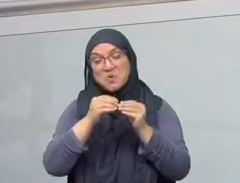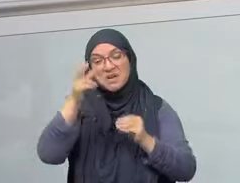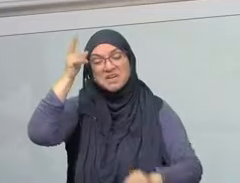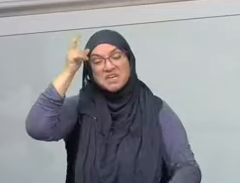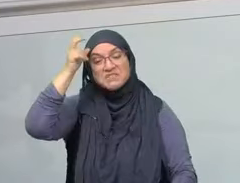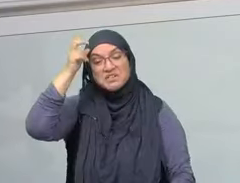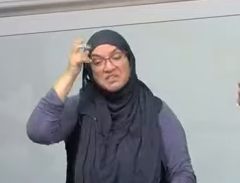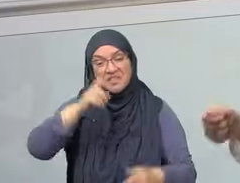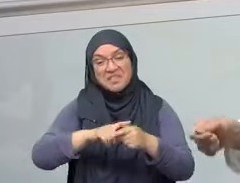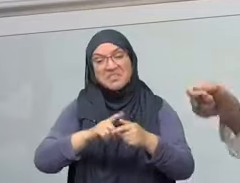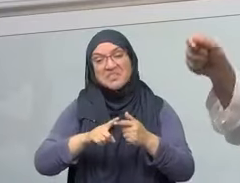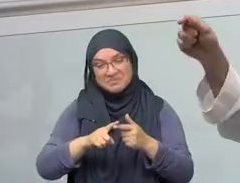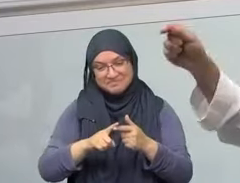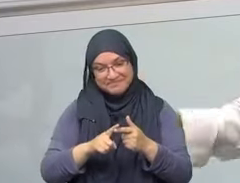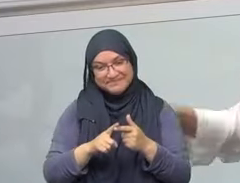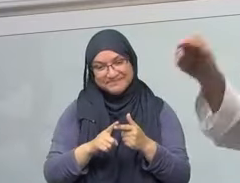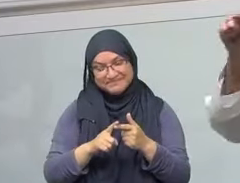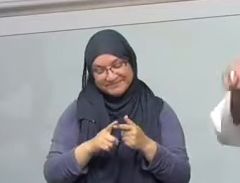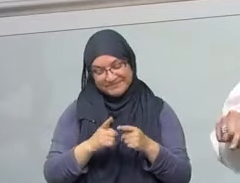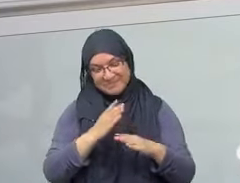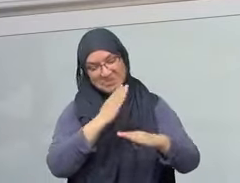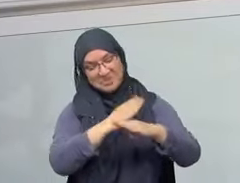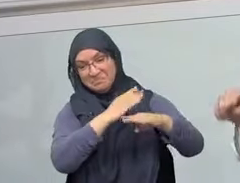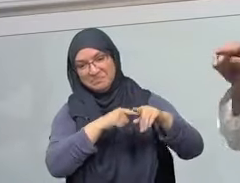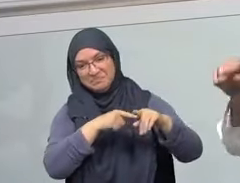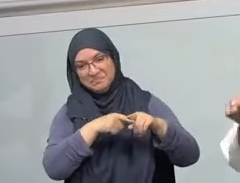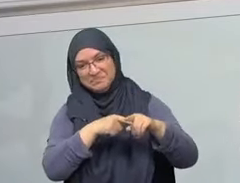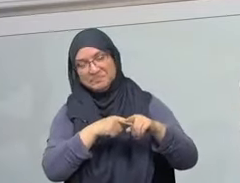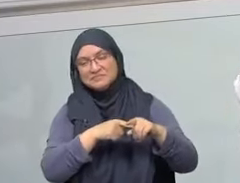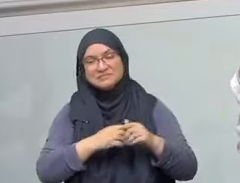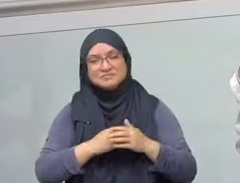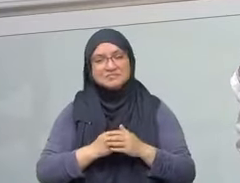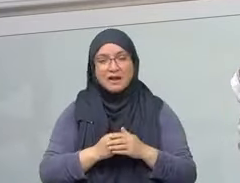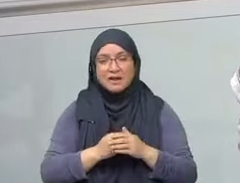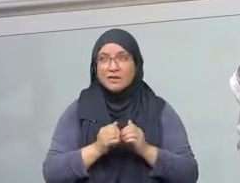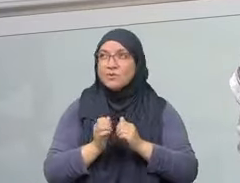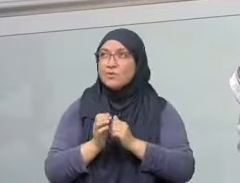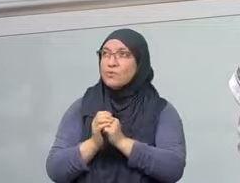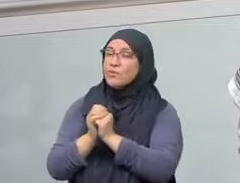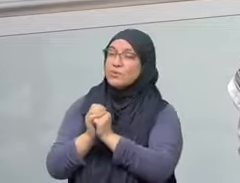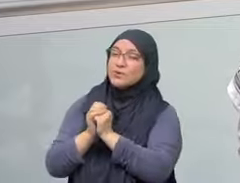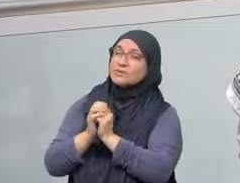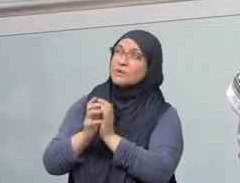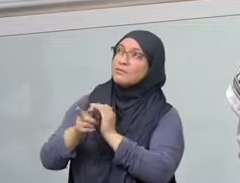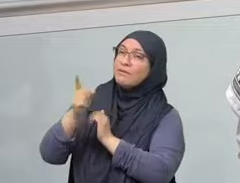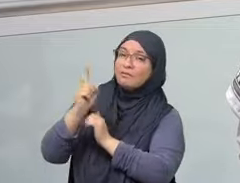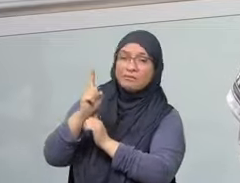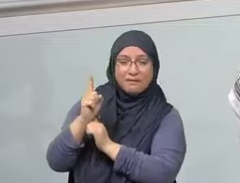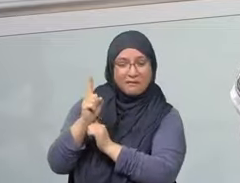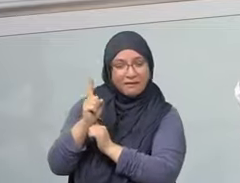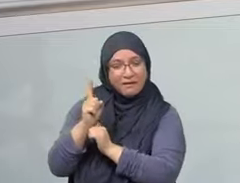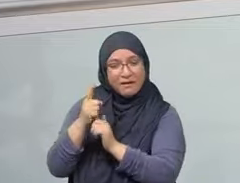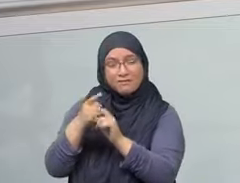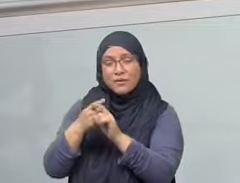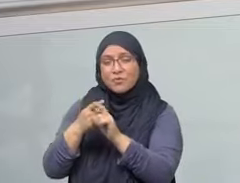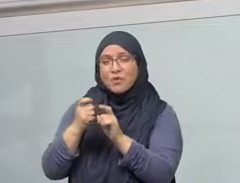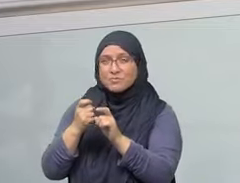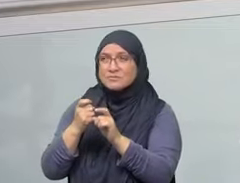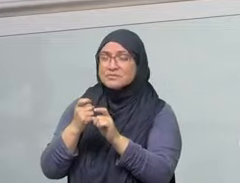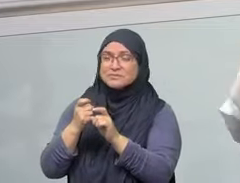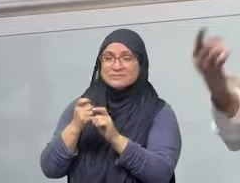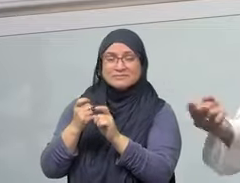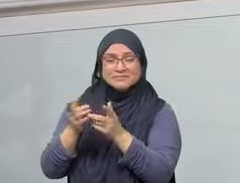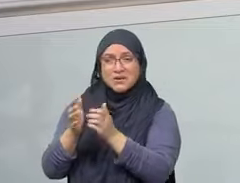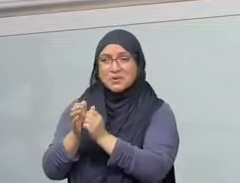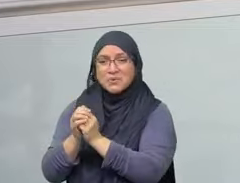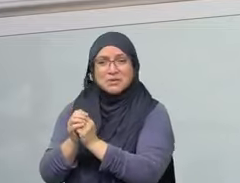than prohibiting the worshippers of Allah from the masajid of Allah. Than prohibiting worshippers from their places of